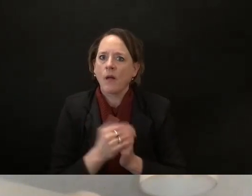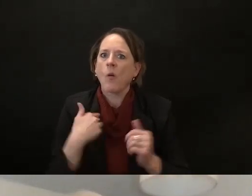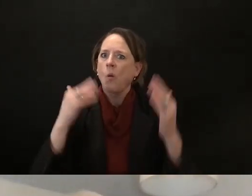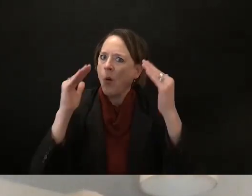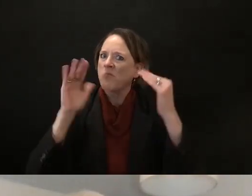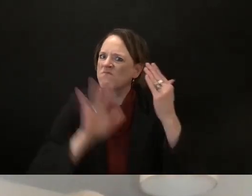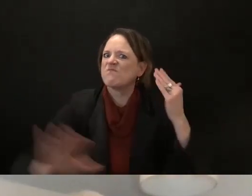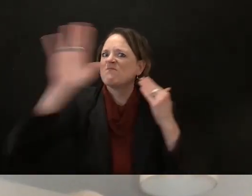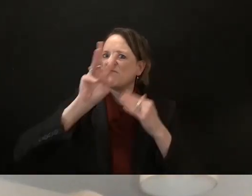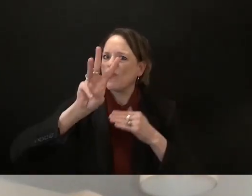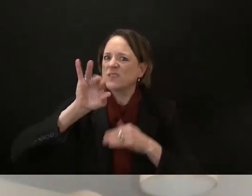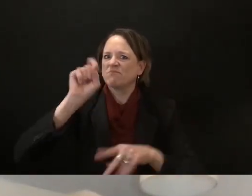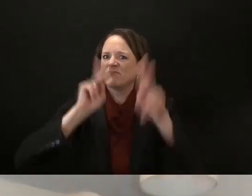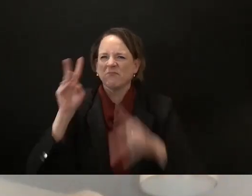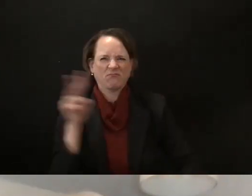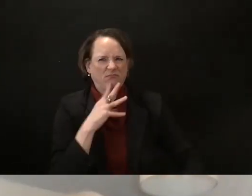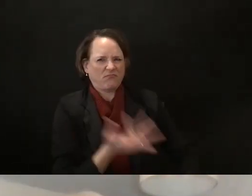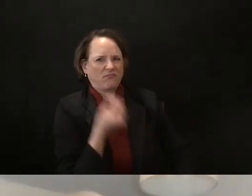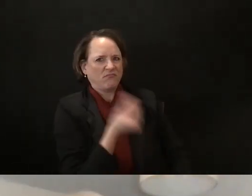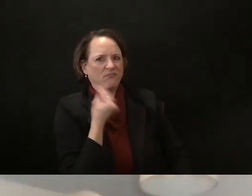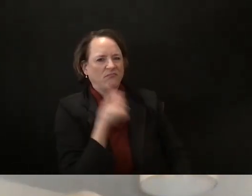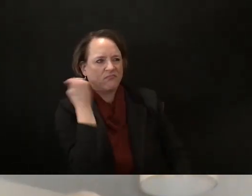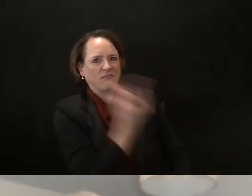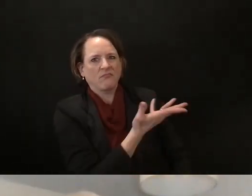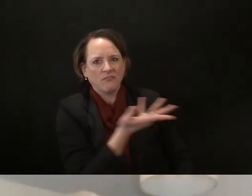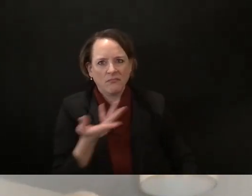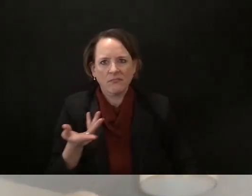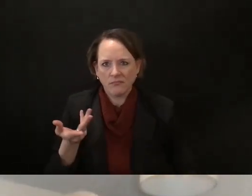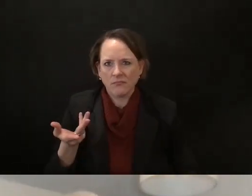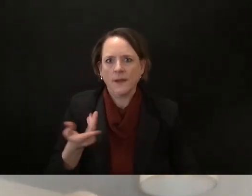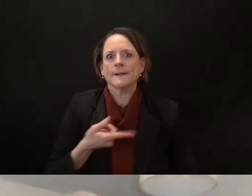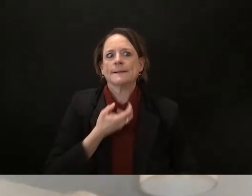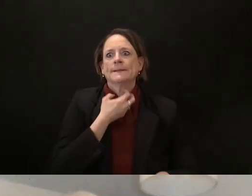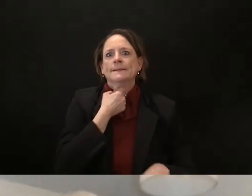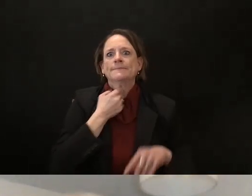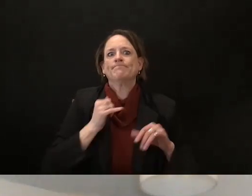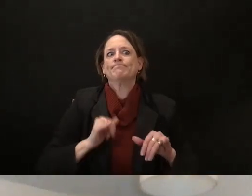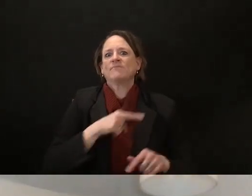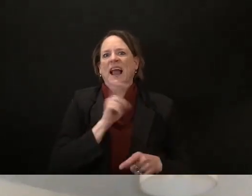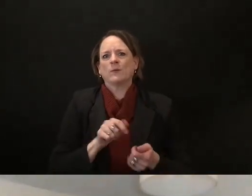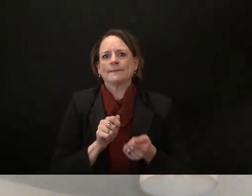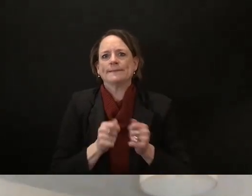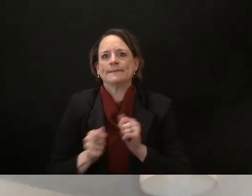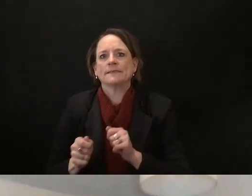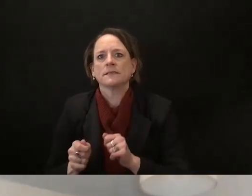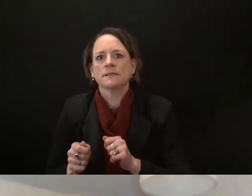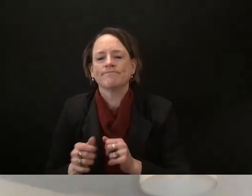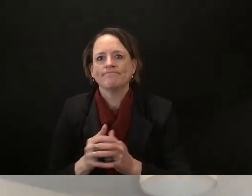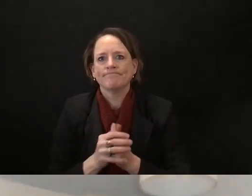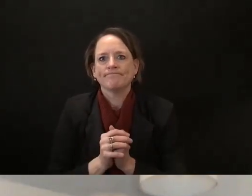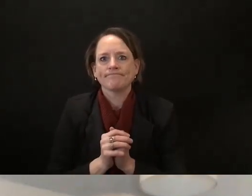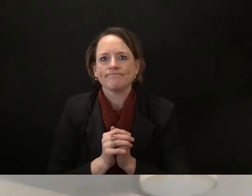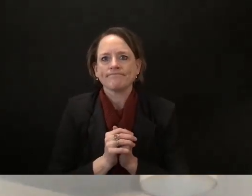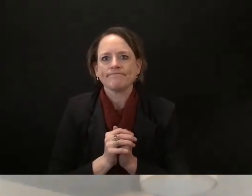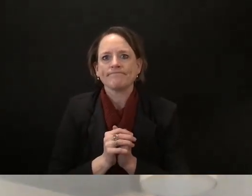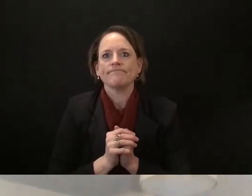will be keep pushing for that um next one is is back to uh oh sorry representative snicky